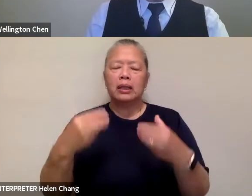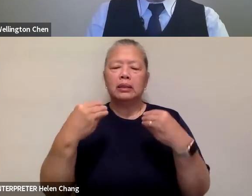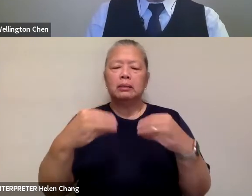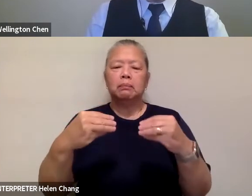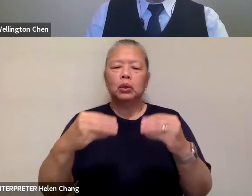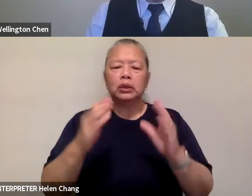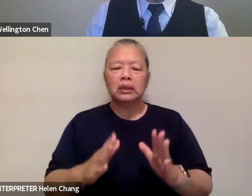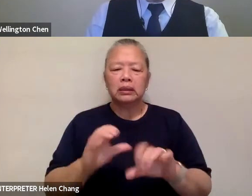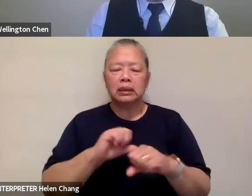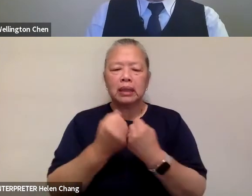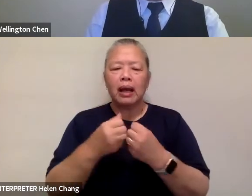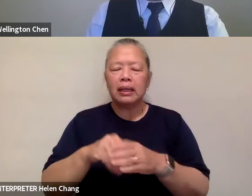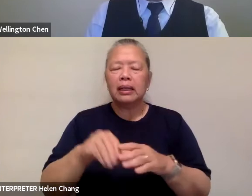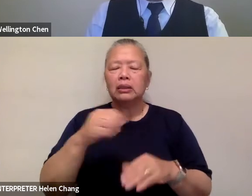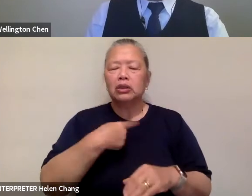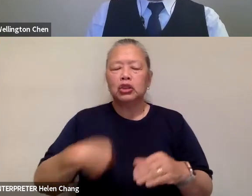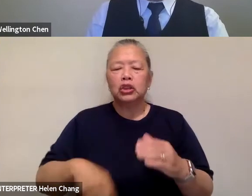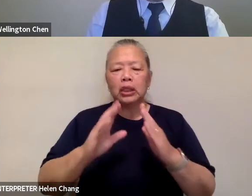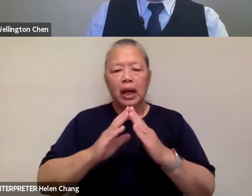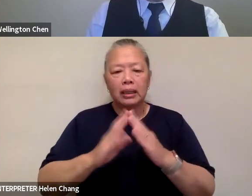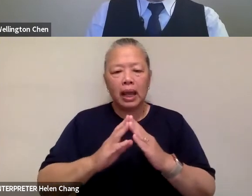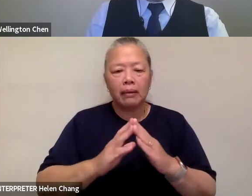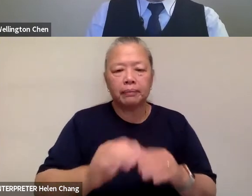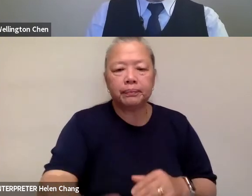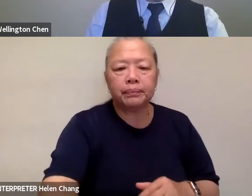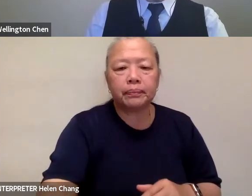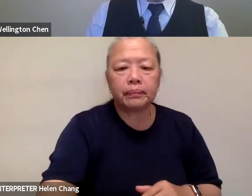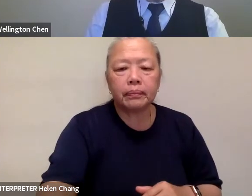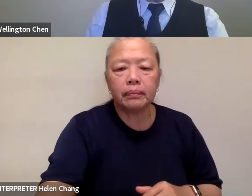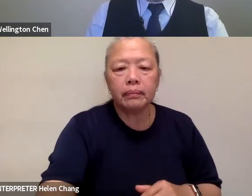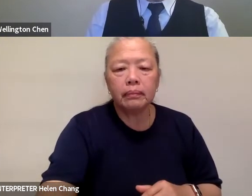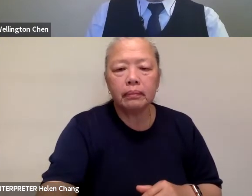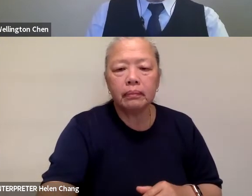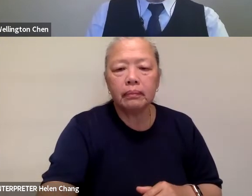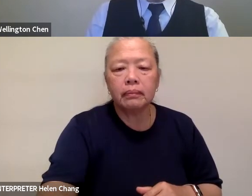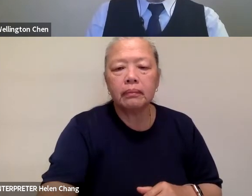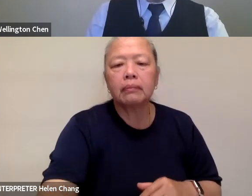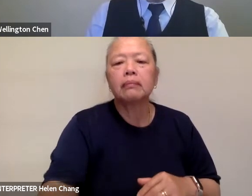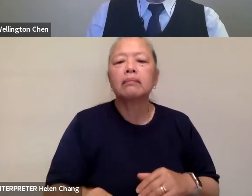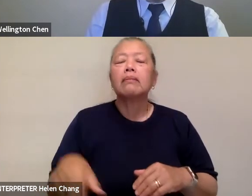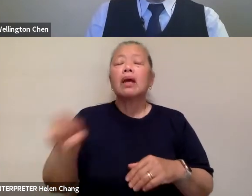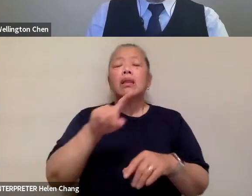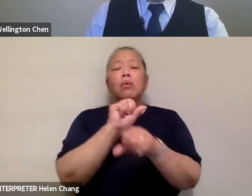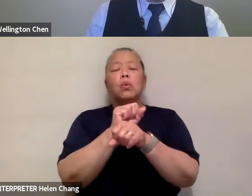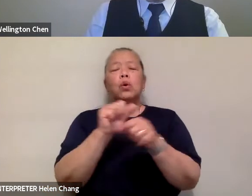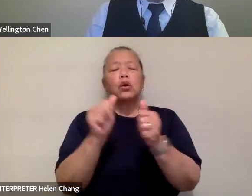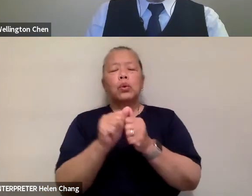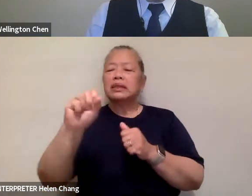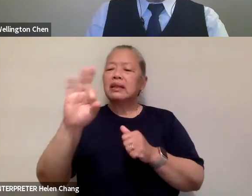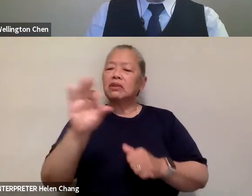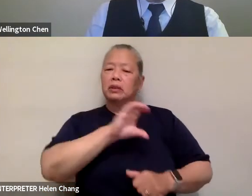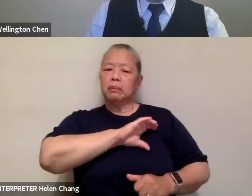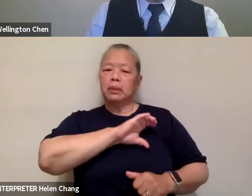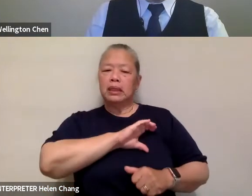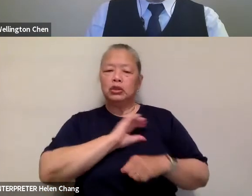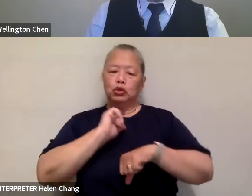they should work with the San Francisco Police Department to install security cameras in